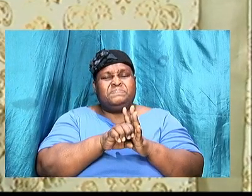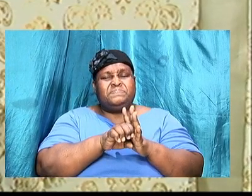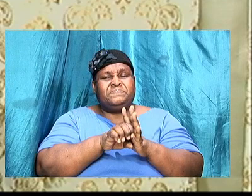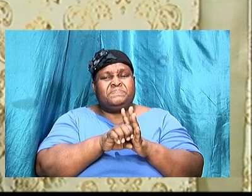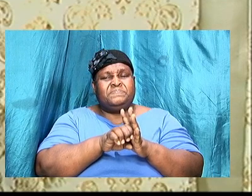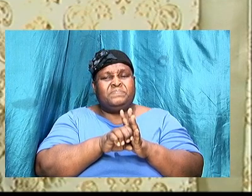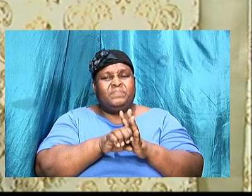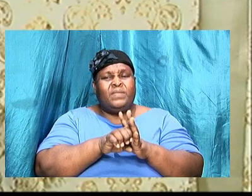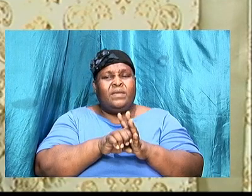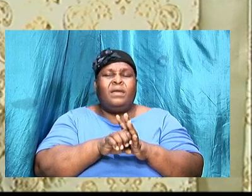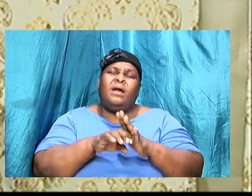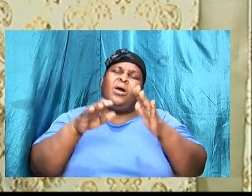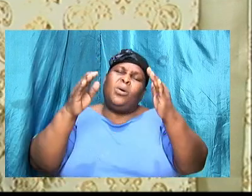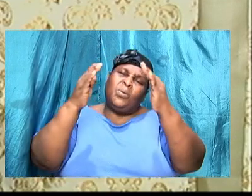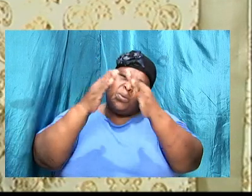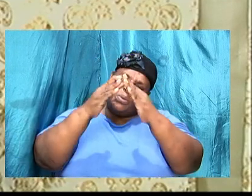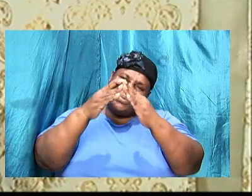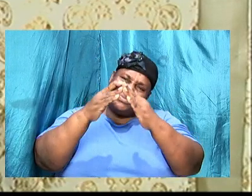a house